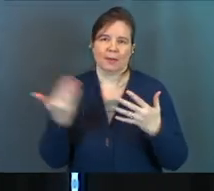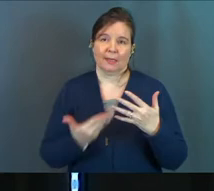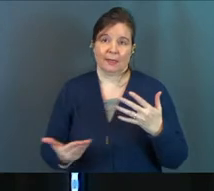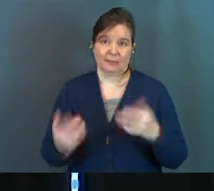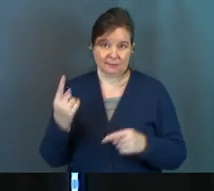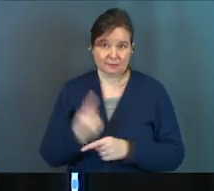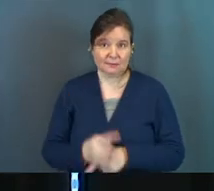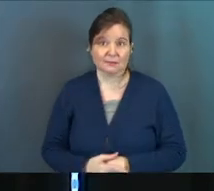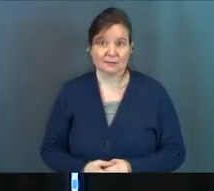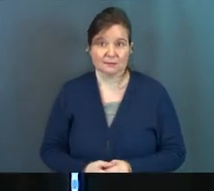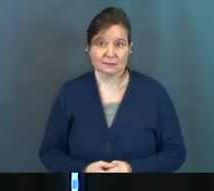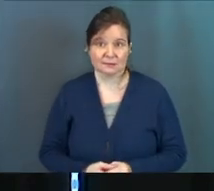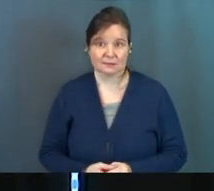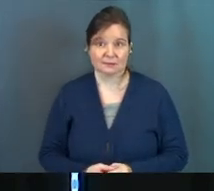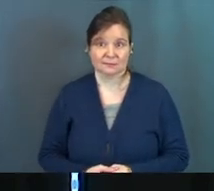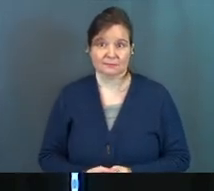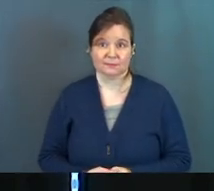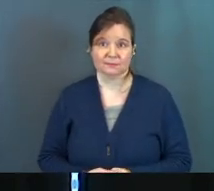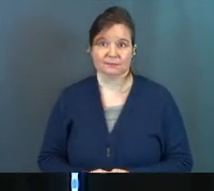aren't there?